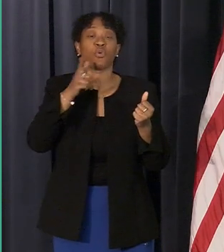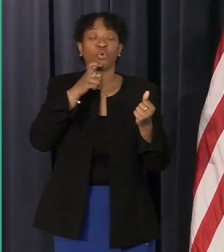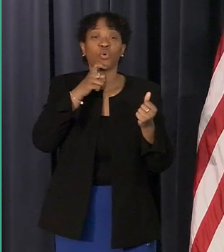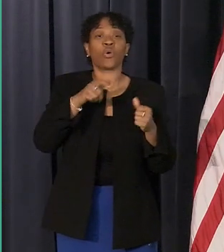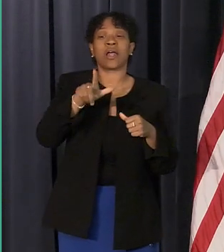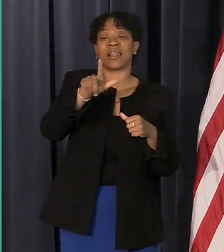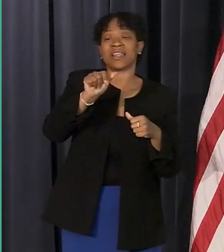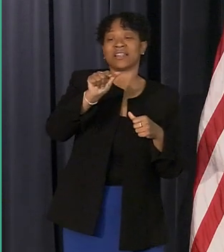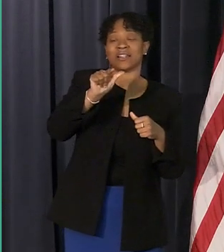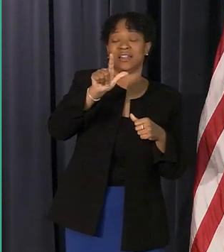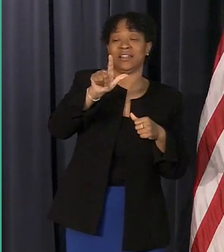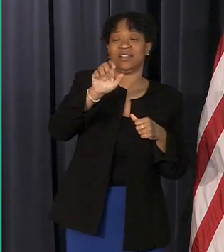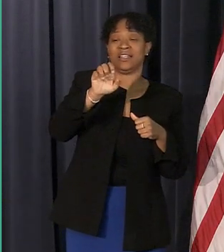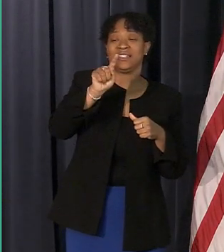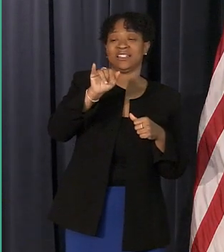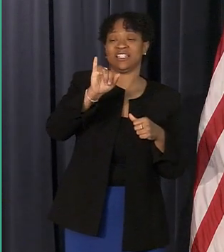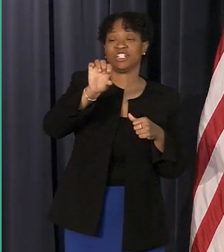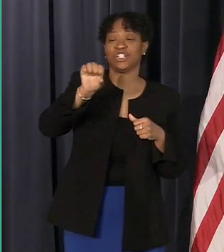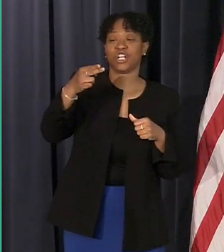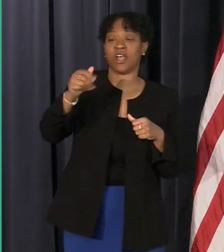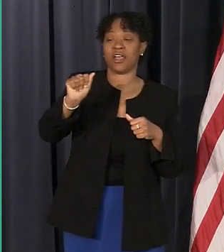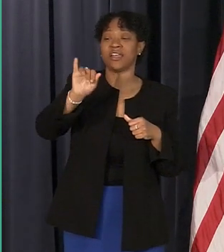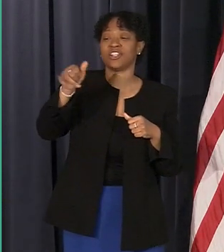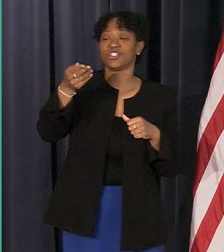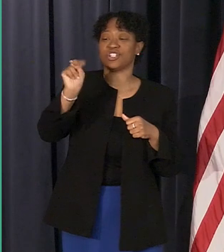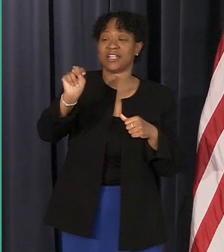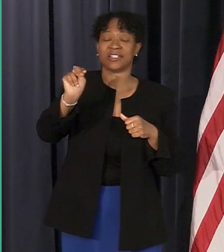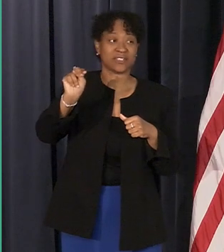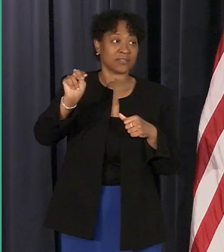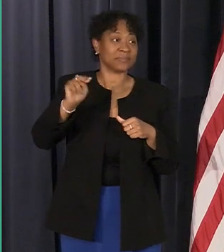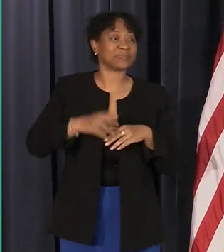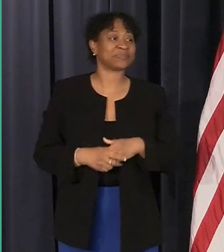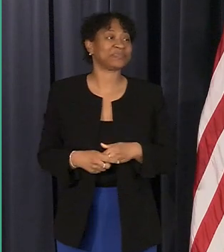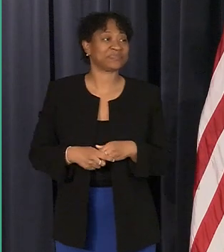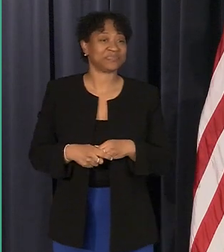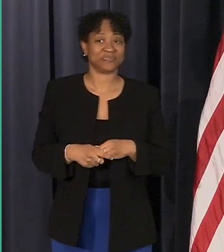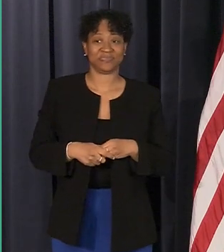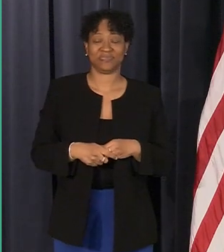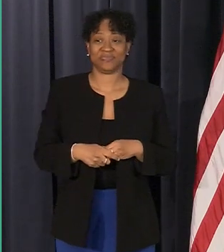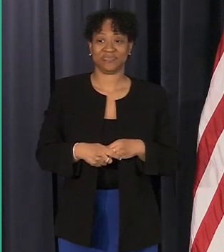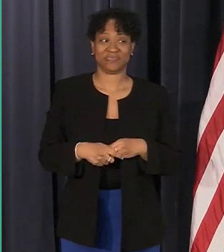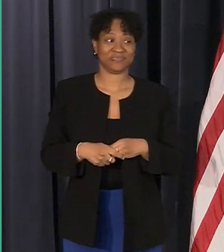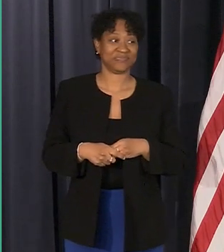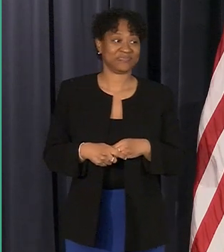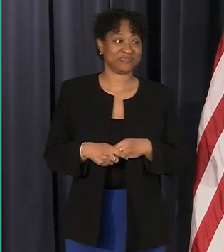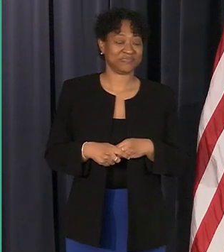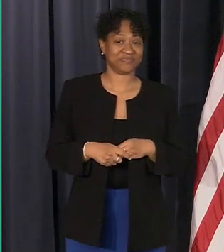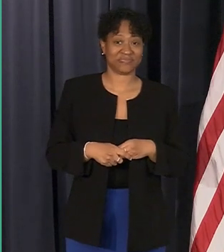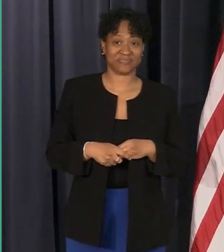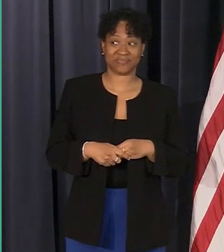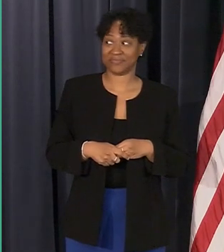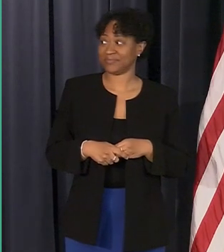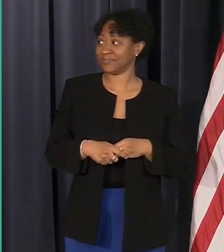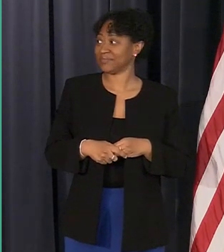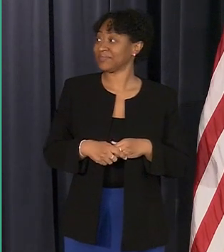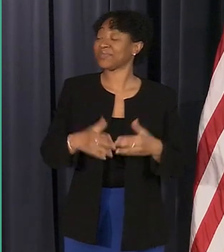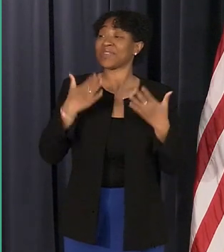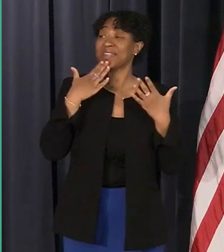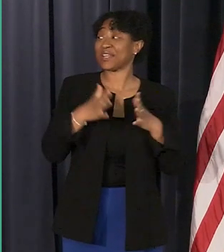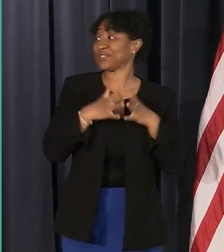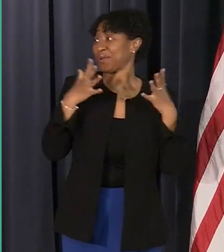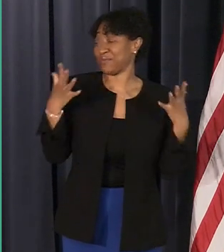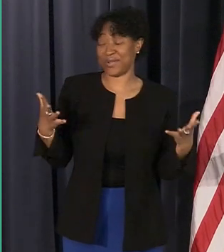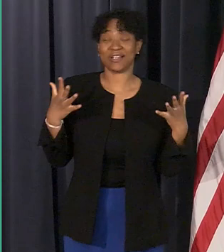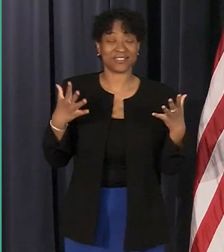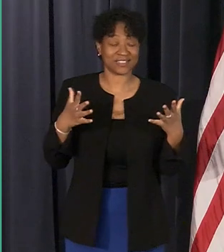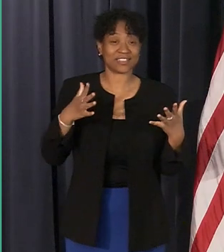thank you so much